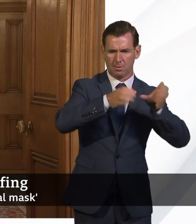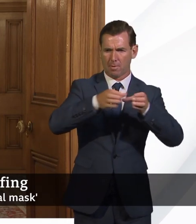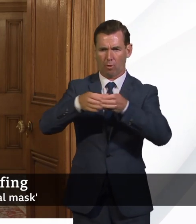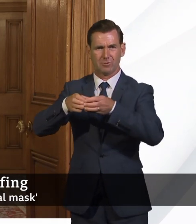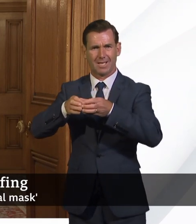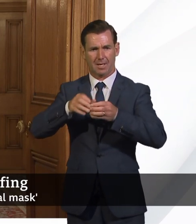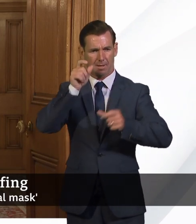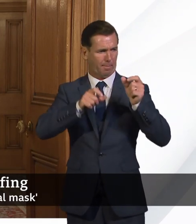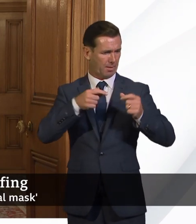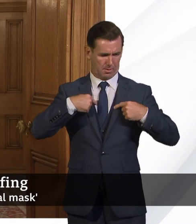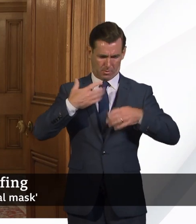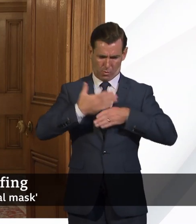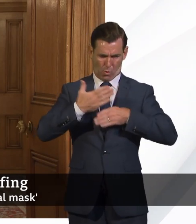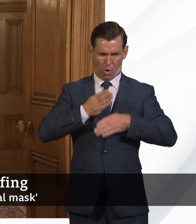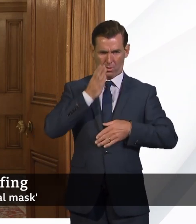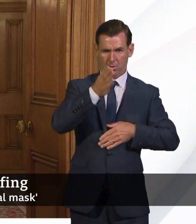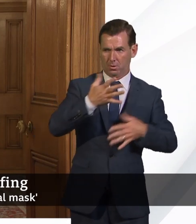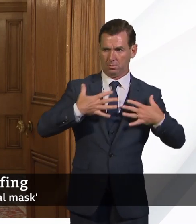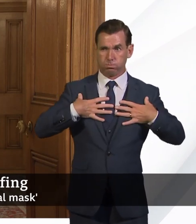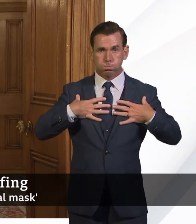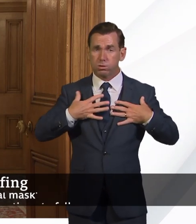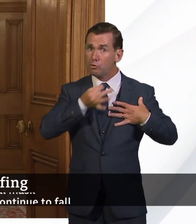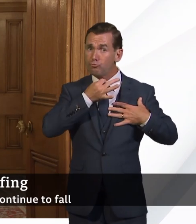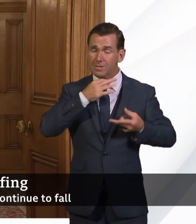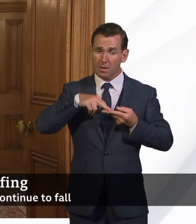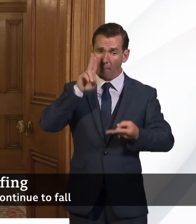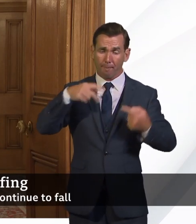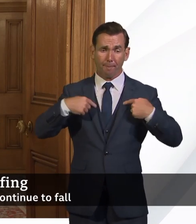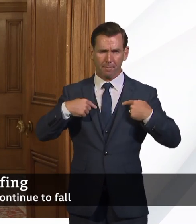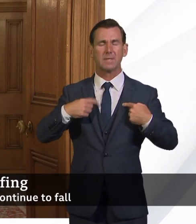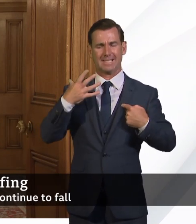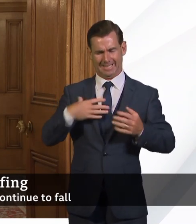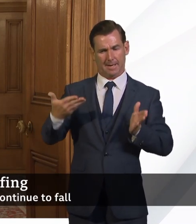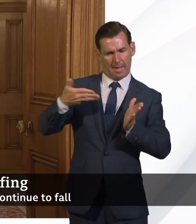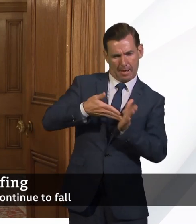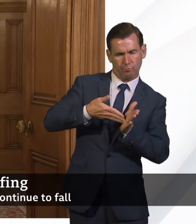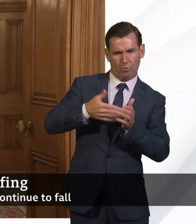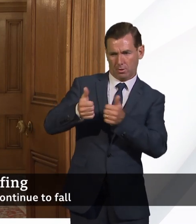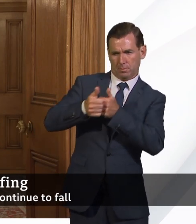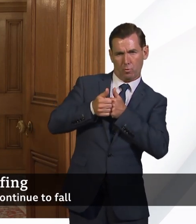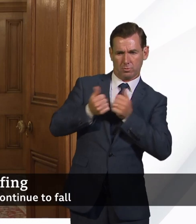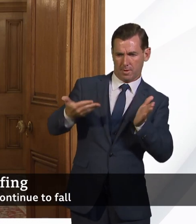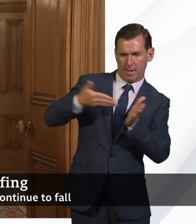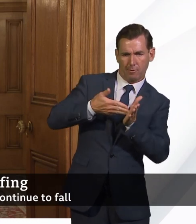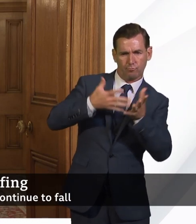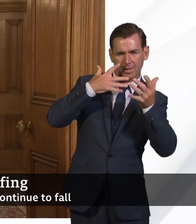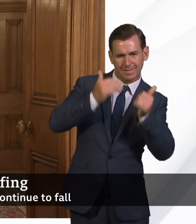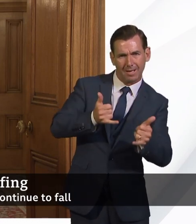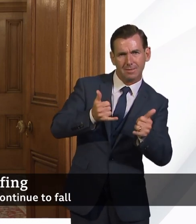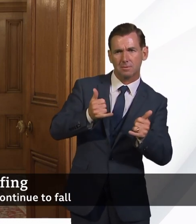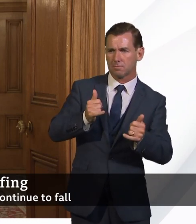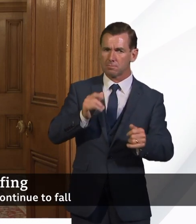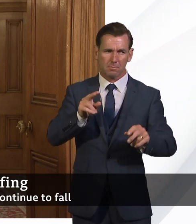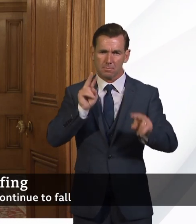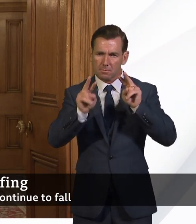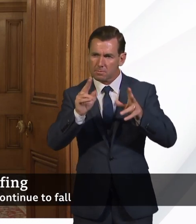people might be working in, get additional support in terms of testing and tracking and tracing so